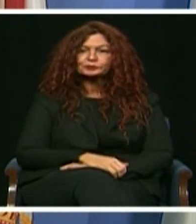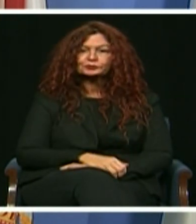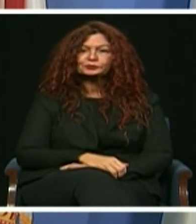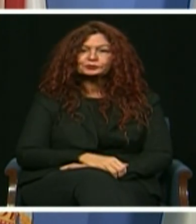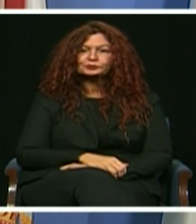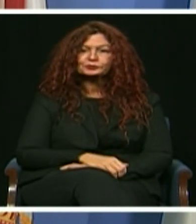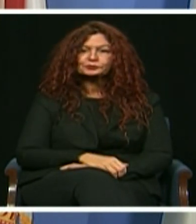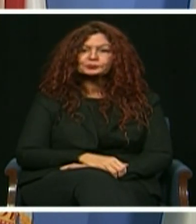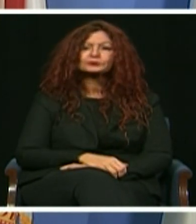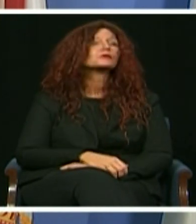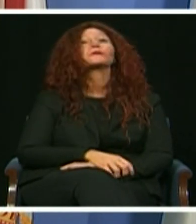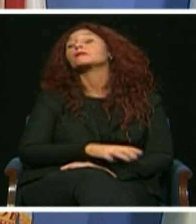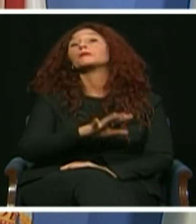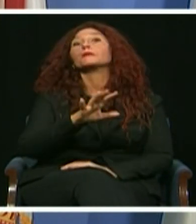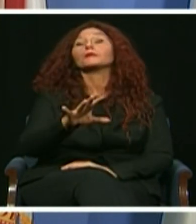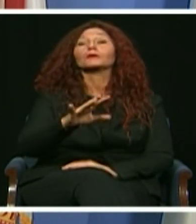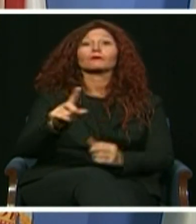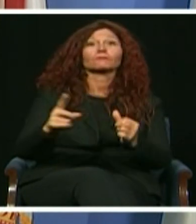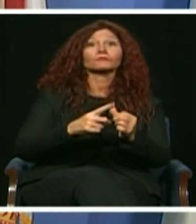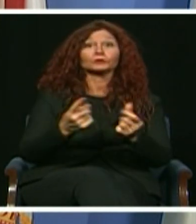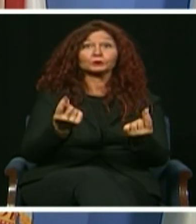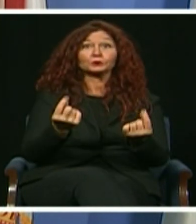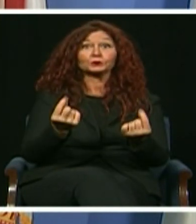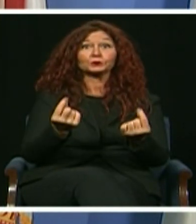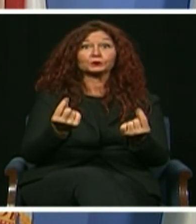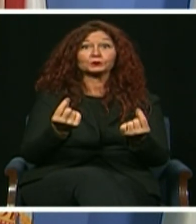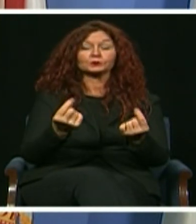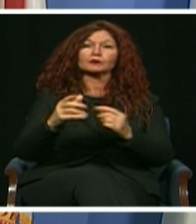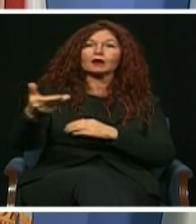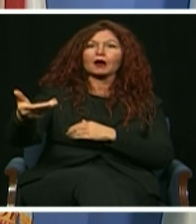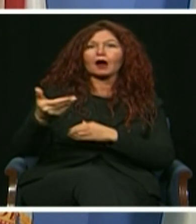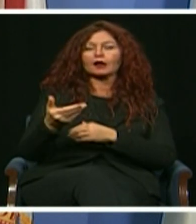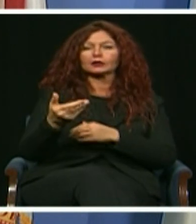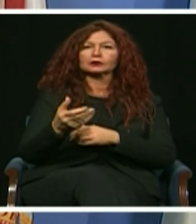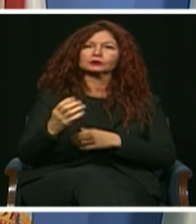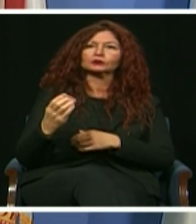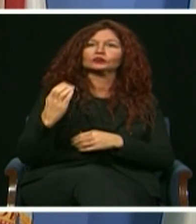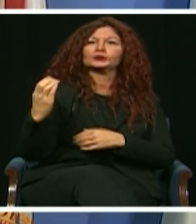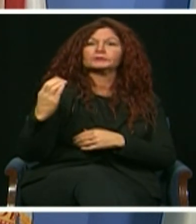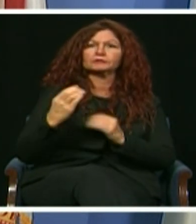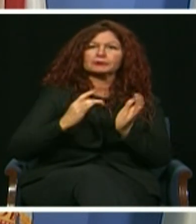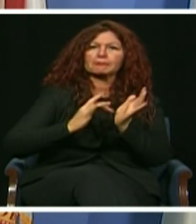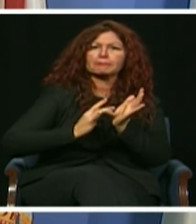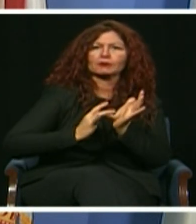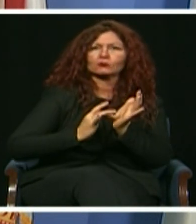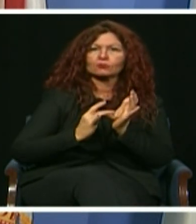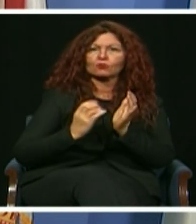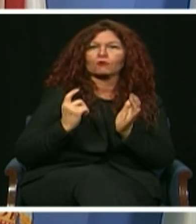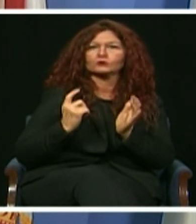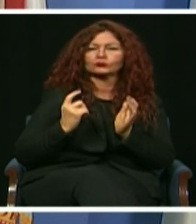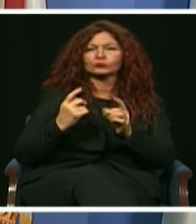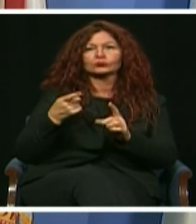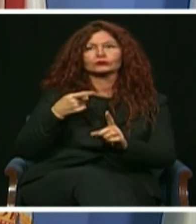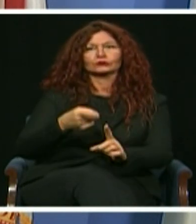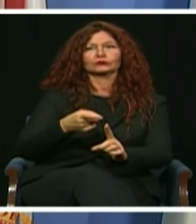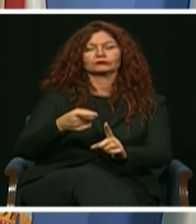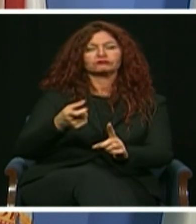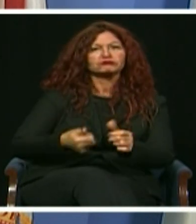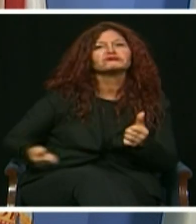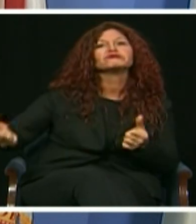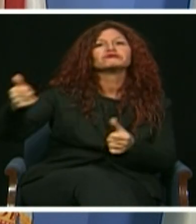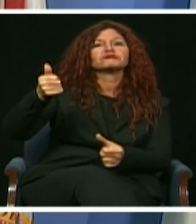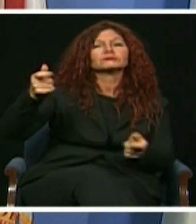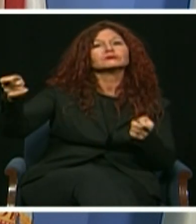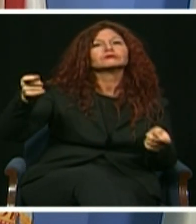My first act as mayor was to appoint our first-ever Chief Medical Officer, Dr. Peter Page, of Jackson Health System, who's worked